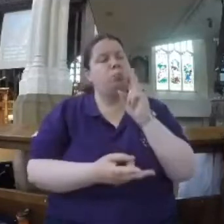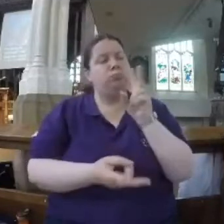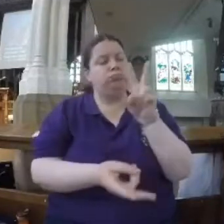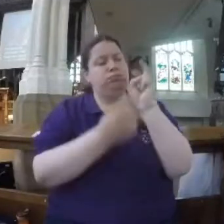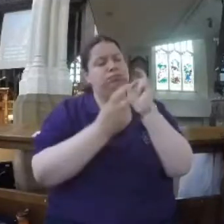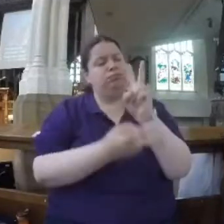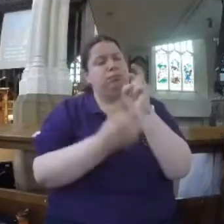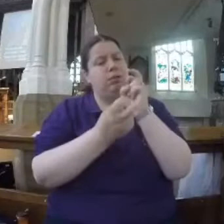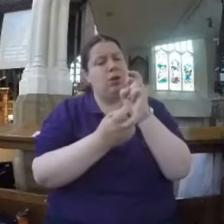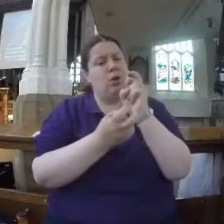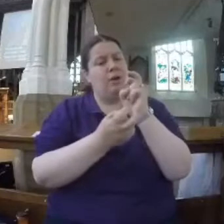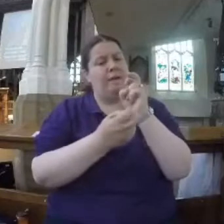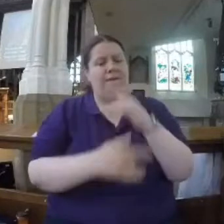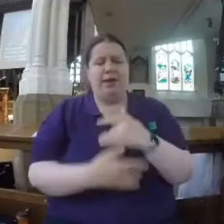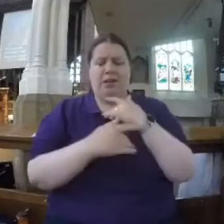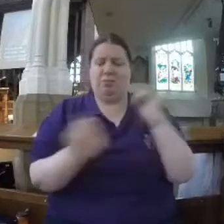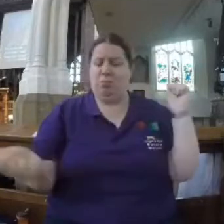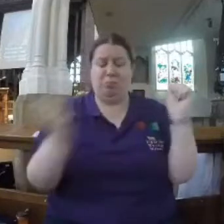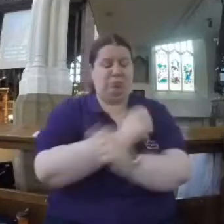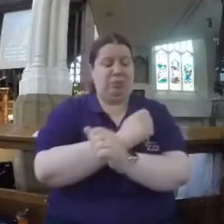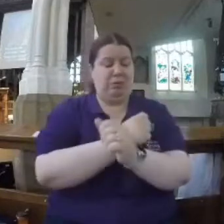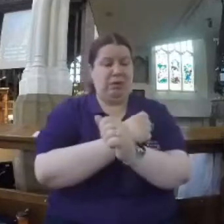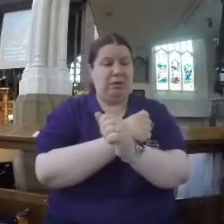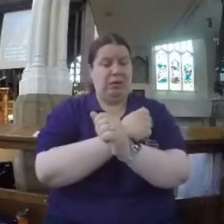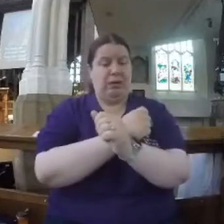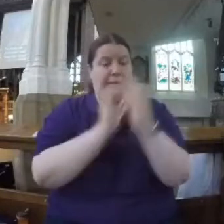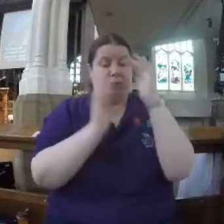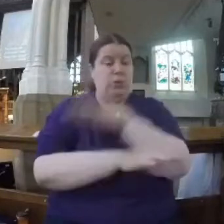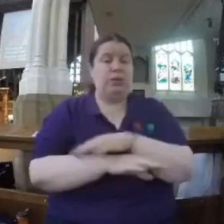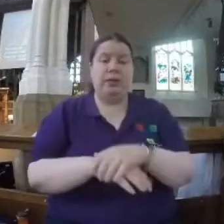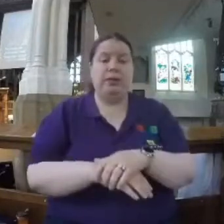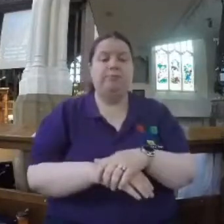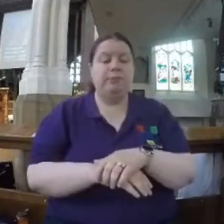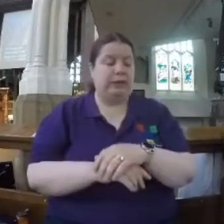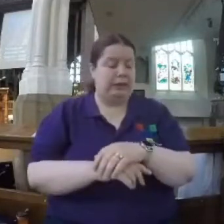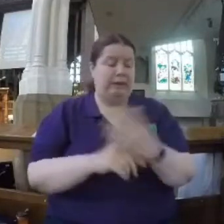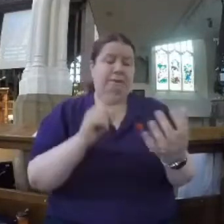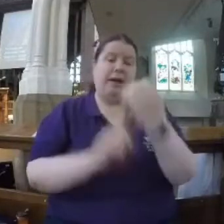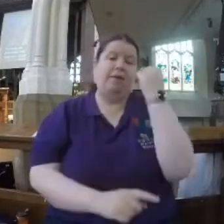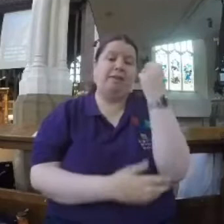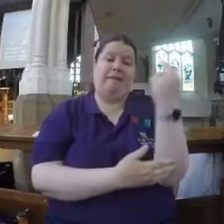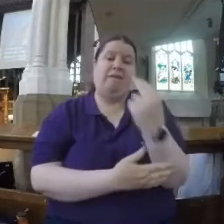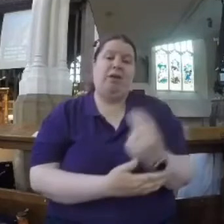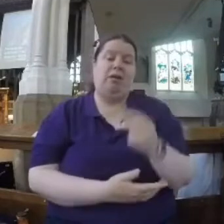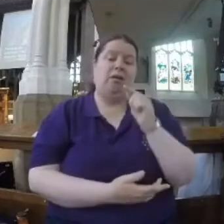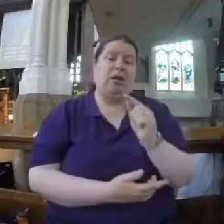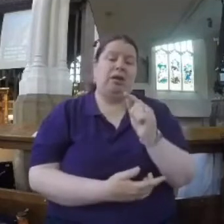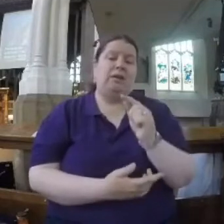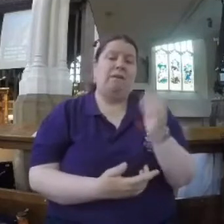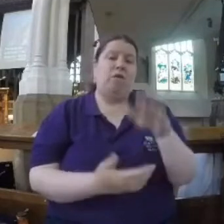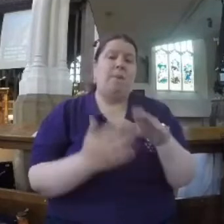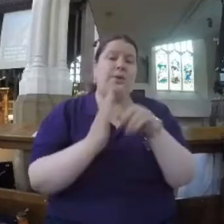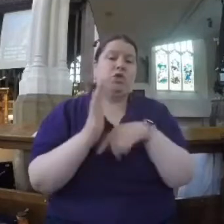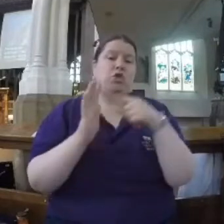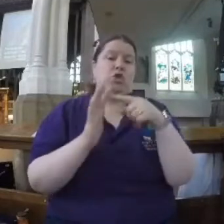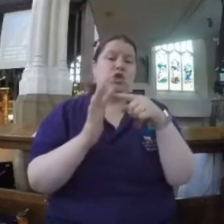are back to front or upside down. And I came across this kind of illustration. This is from an advert by Jeep. And the